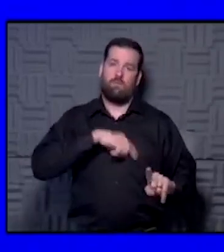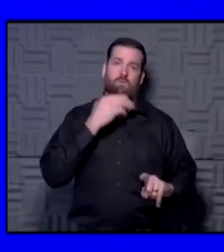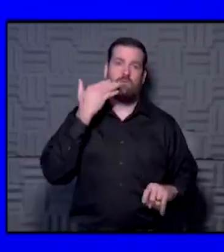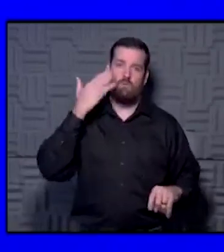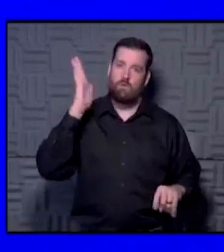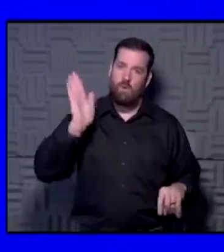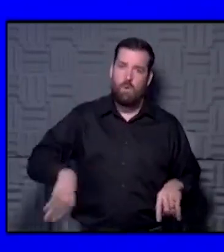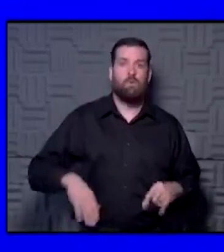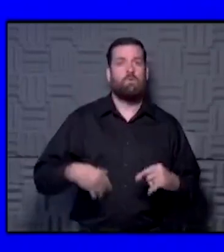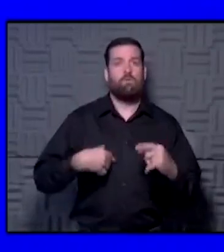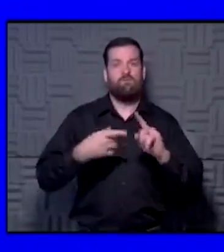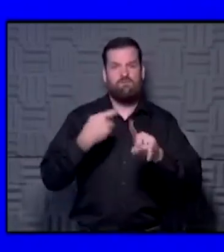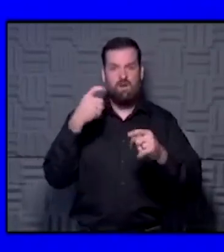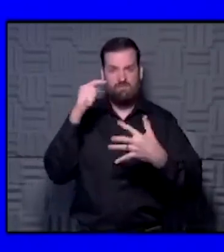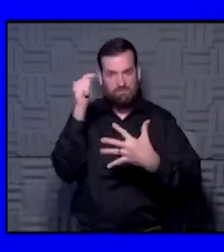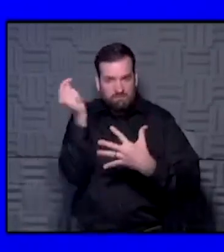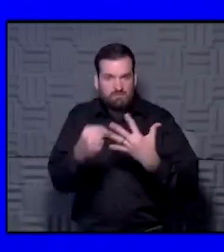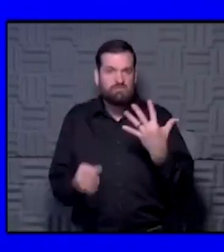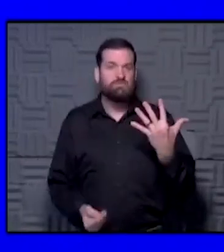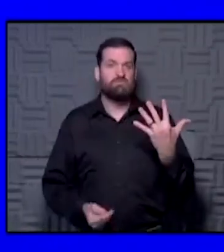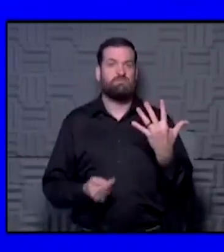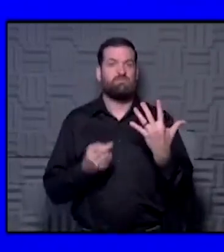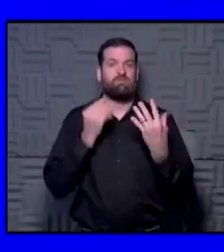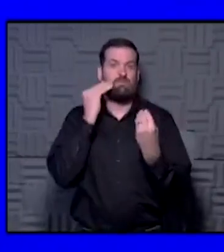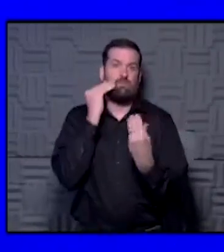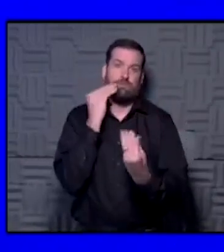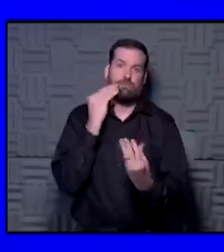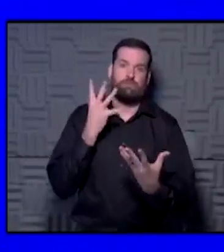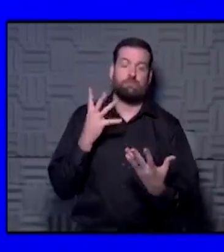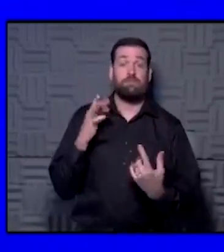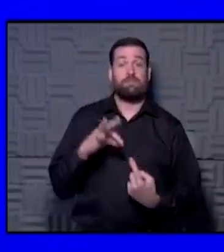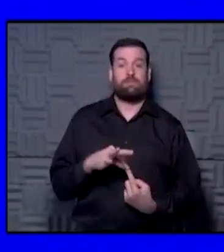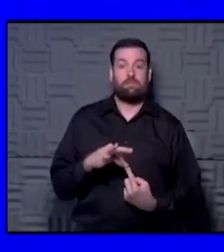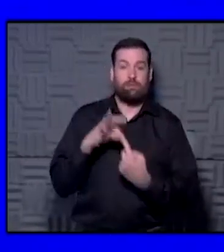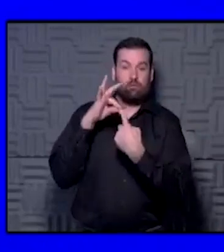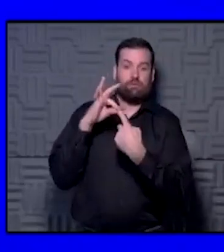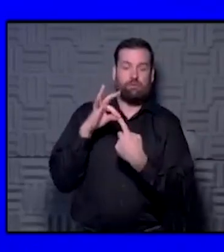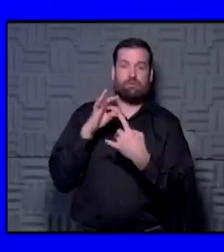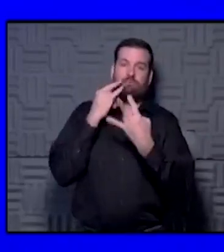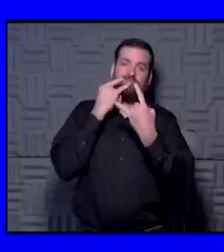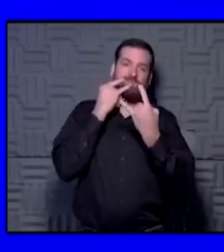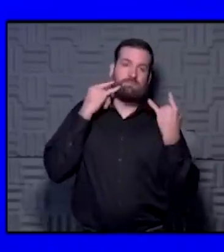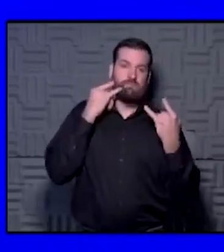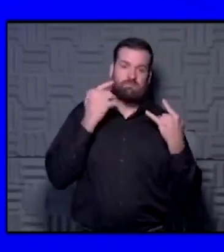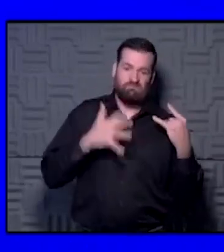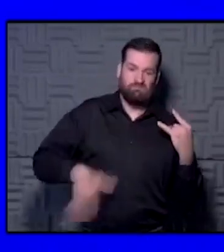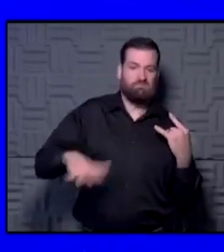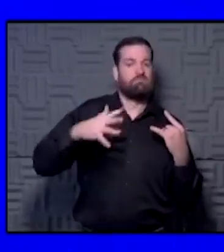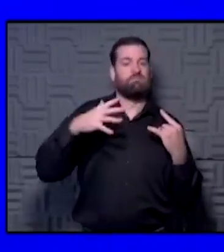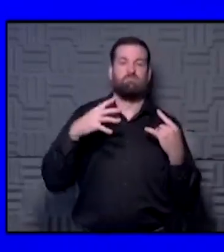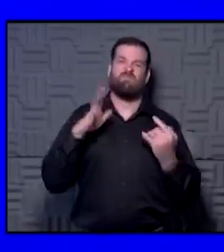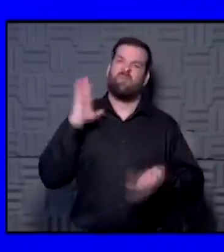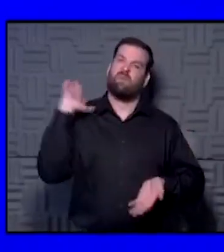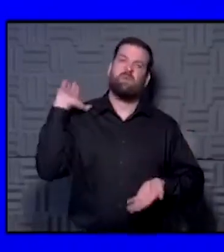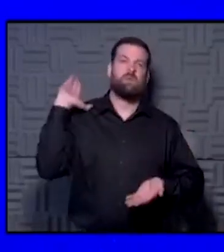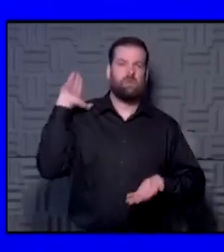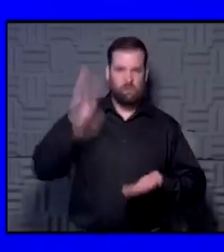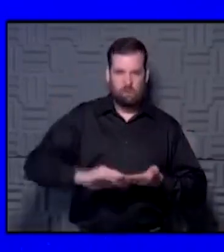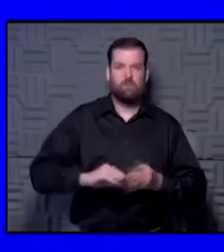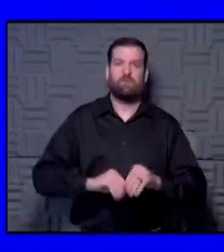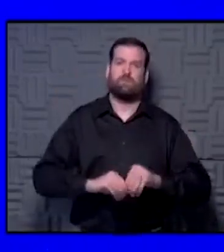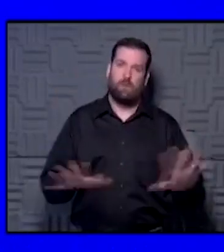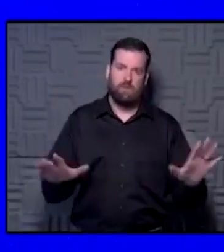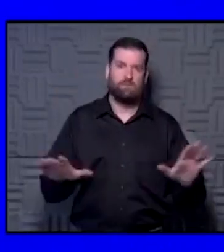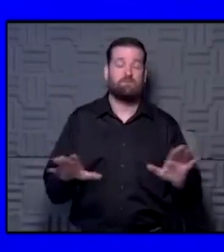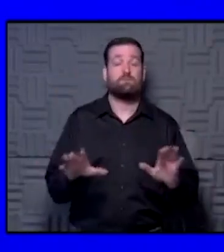from all of this, from all these systems, especially the universal masking, which we are doing, has really cut down on any